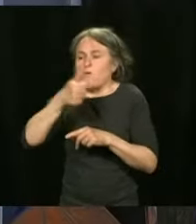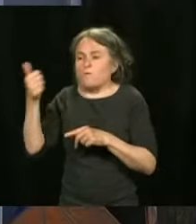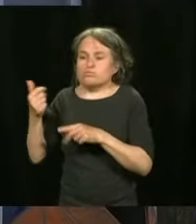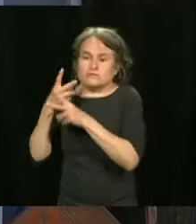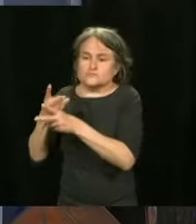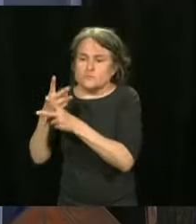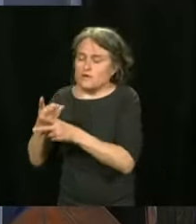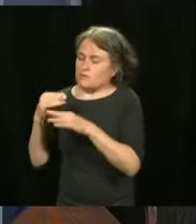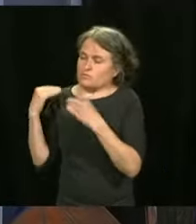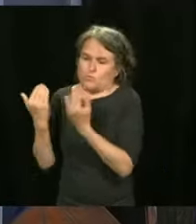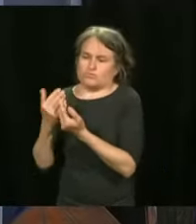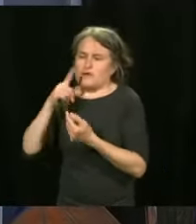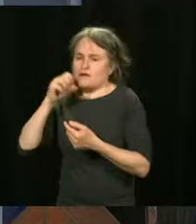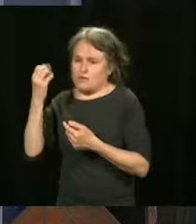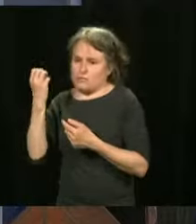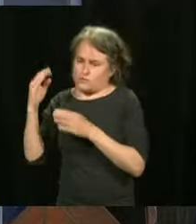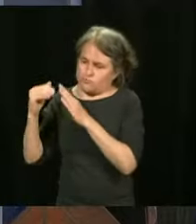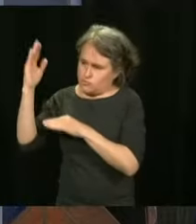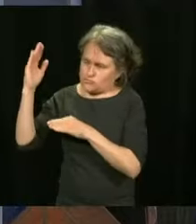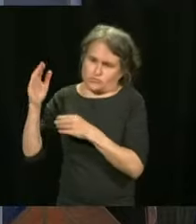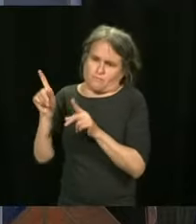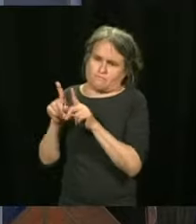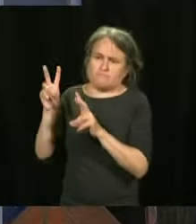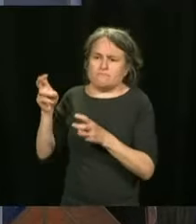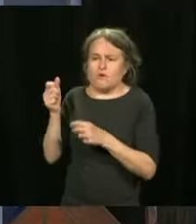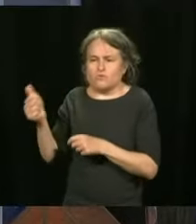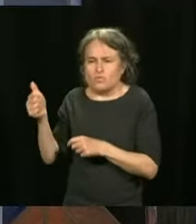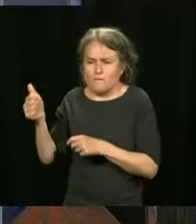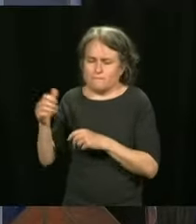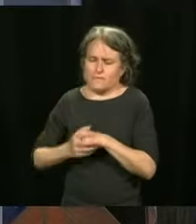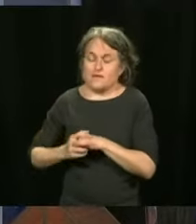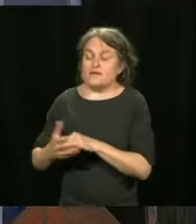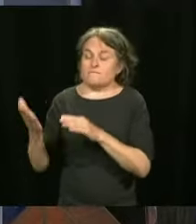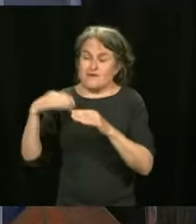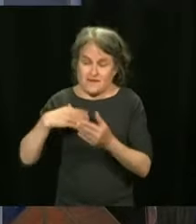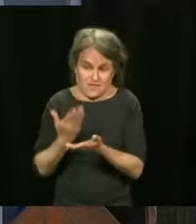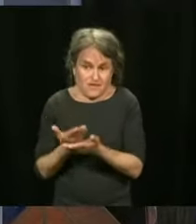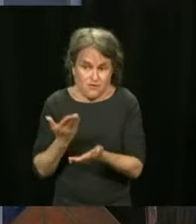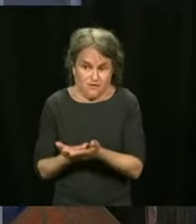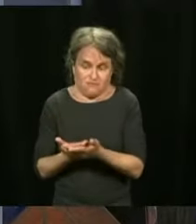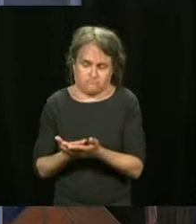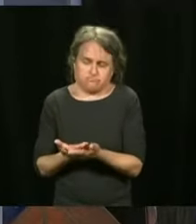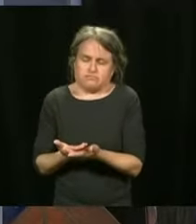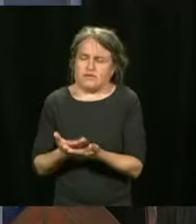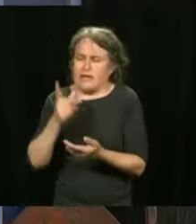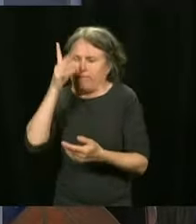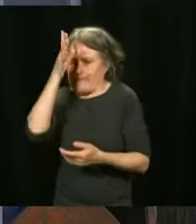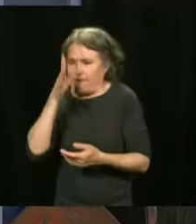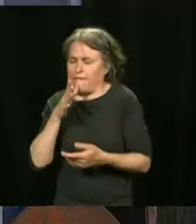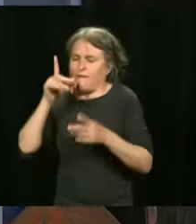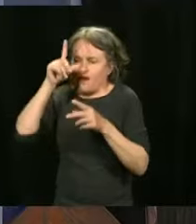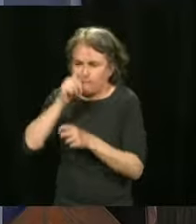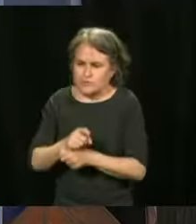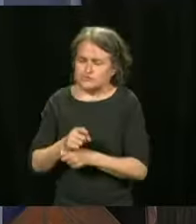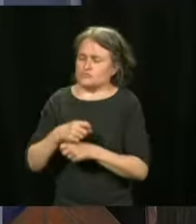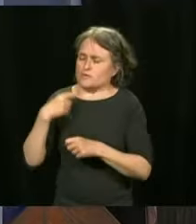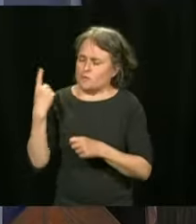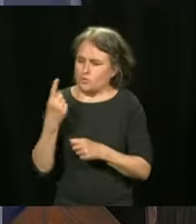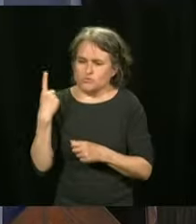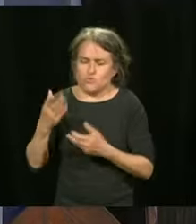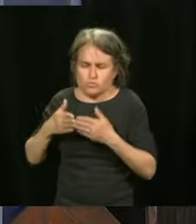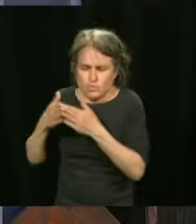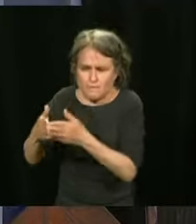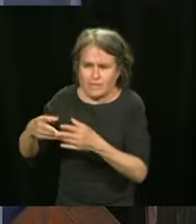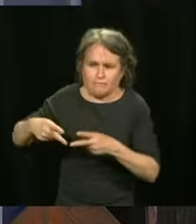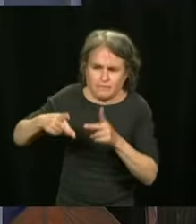schools, people are used to getting authorizations for vaccines. There are some conditions that are quite specific. It's either